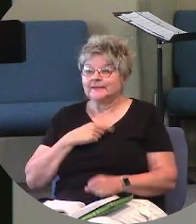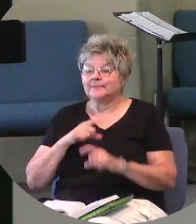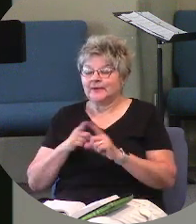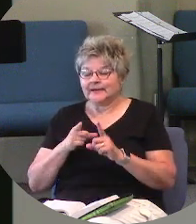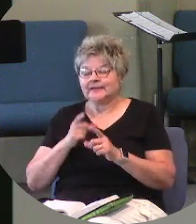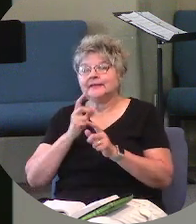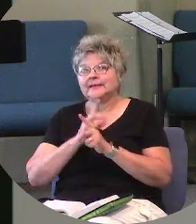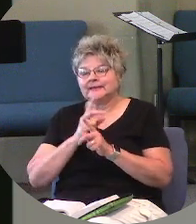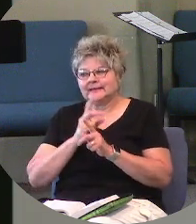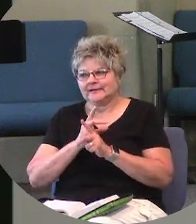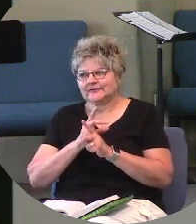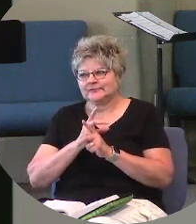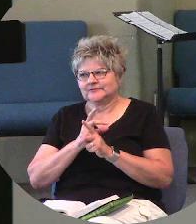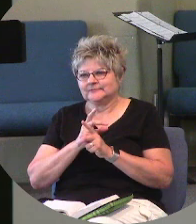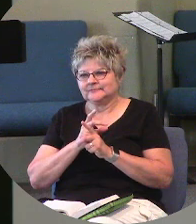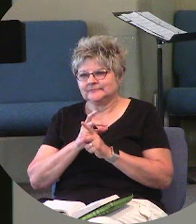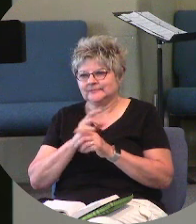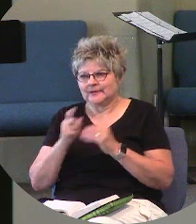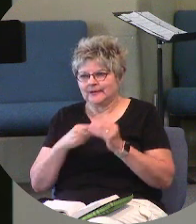He cares about us.